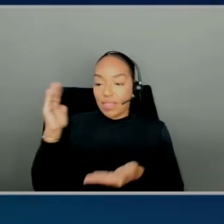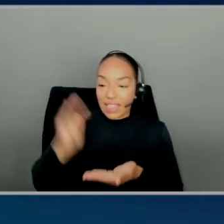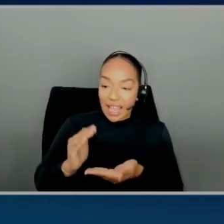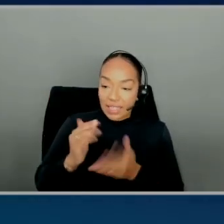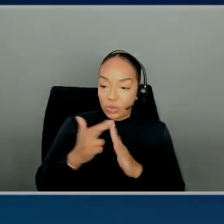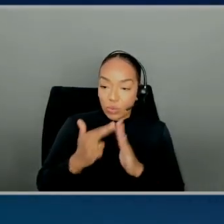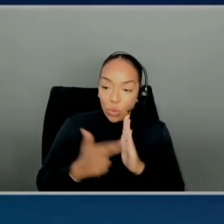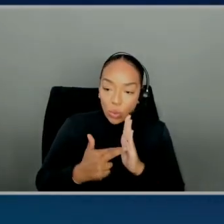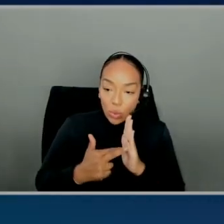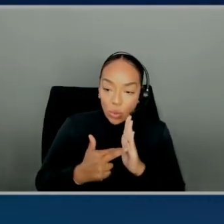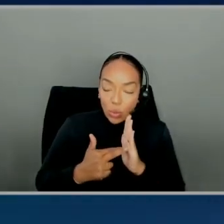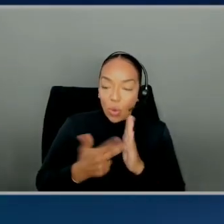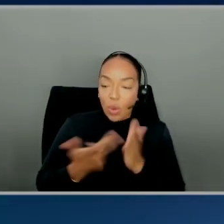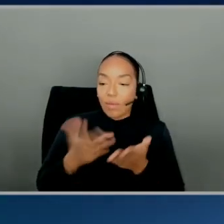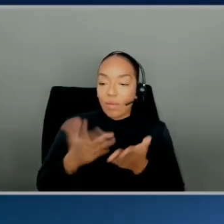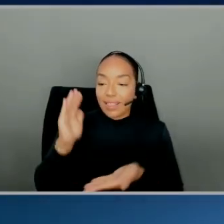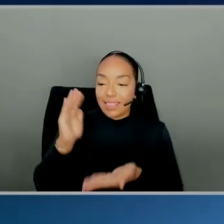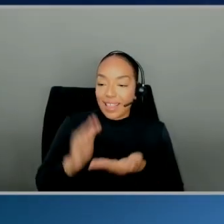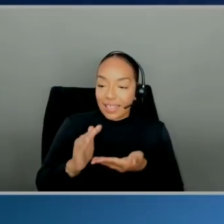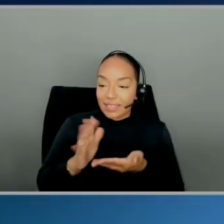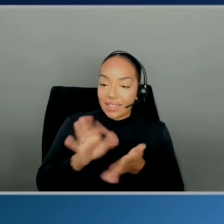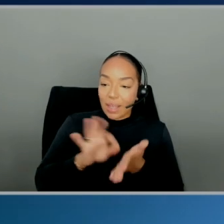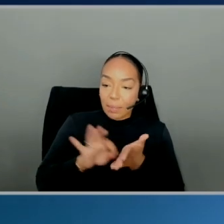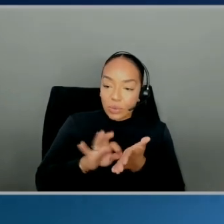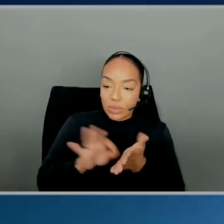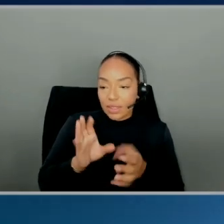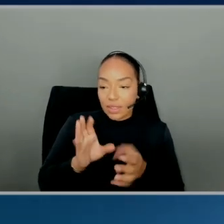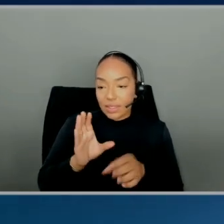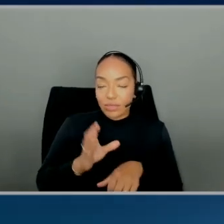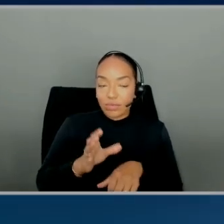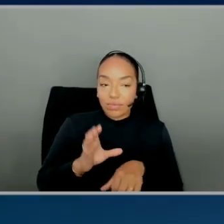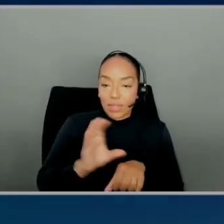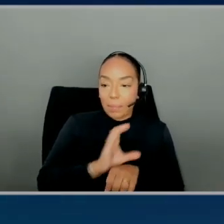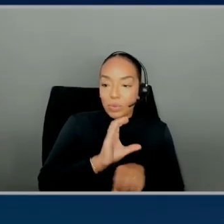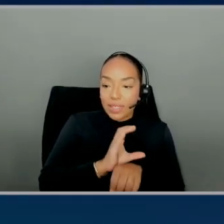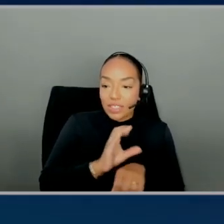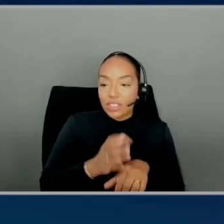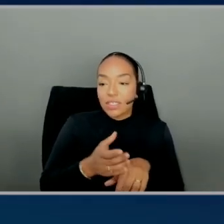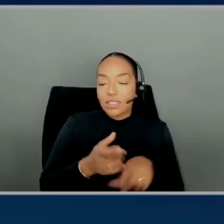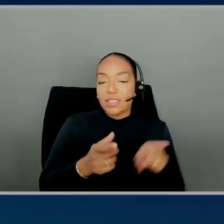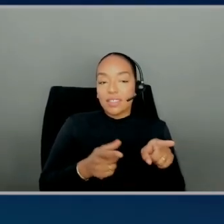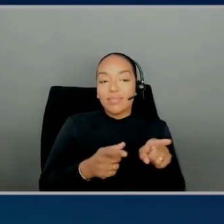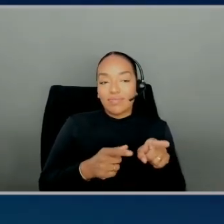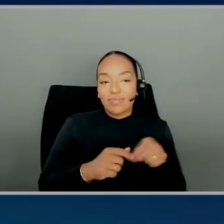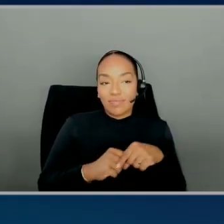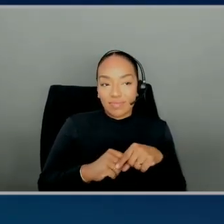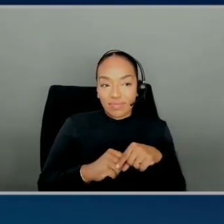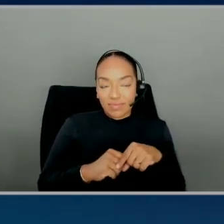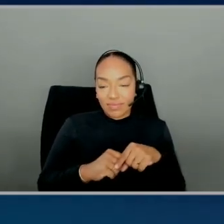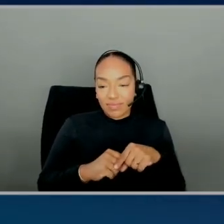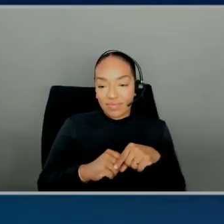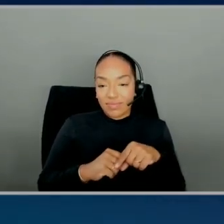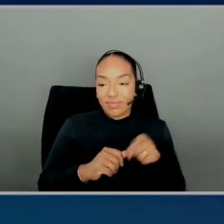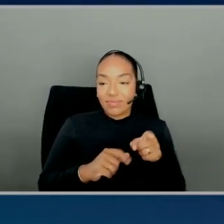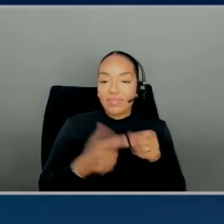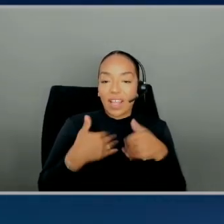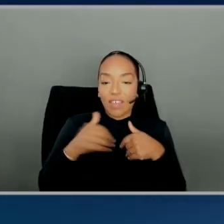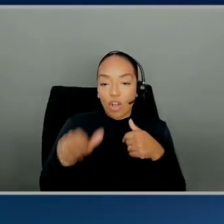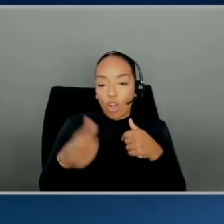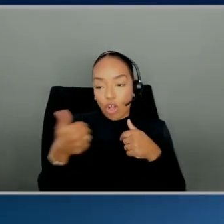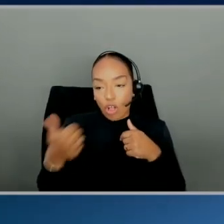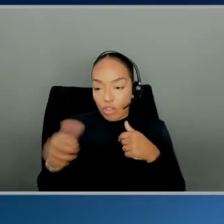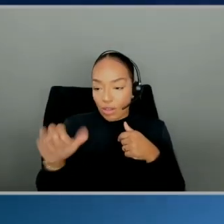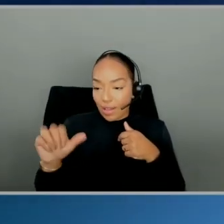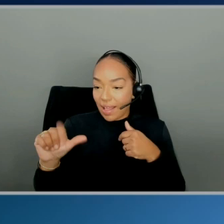do lesser computation, and then do C with B, right? Okay. And so it... And then there's another algorithm called